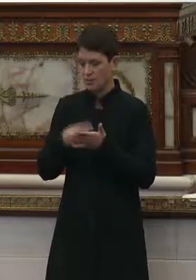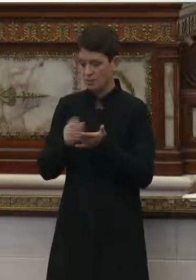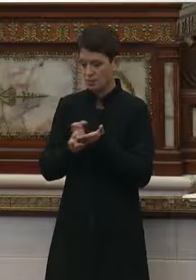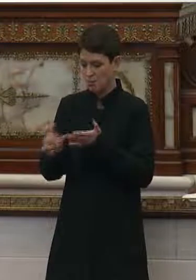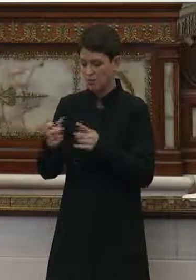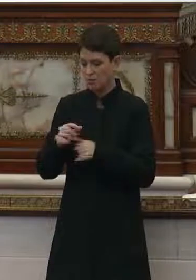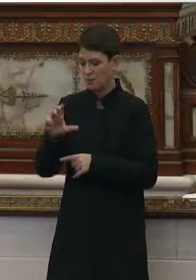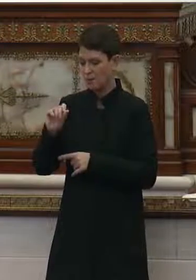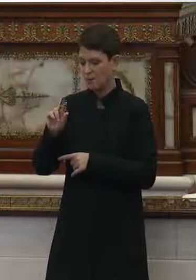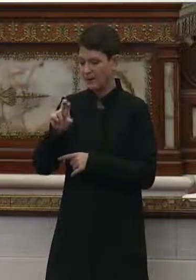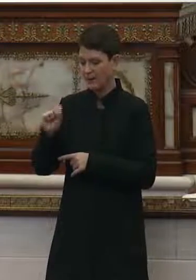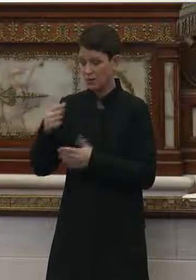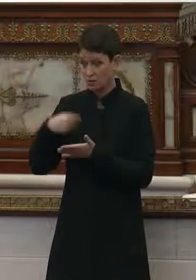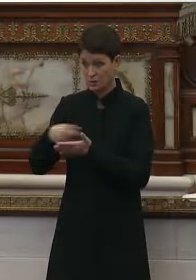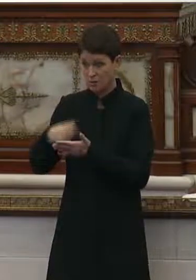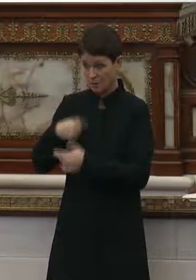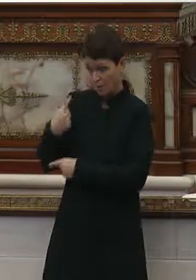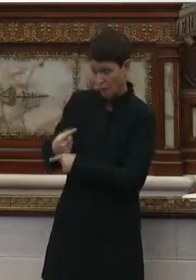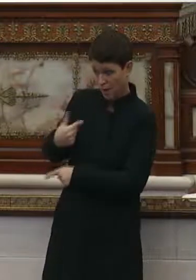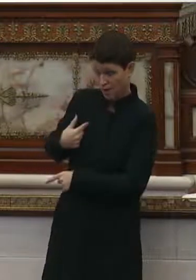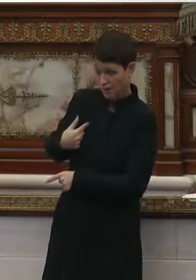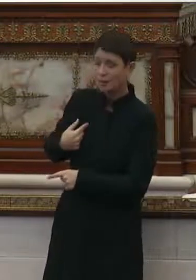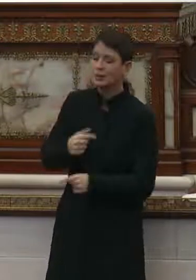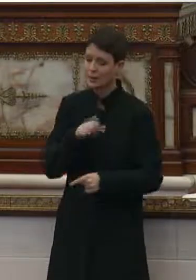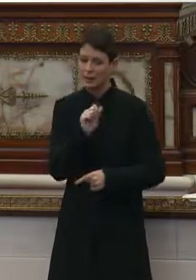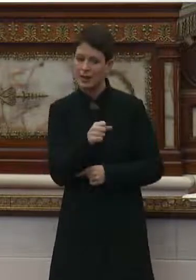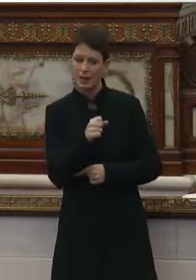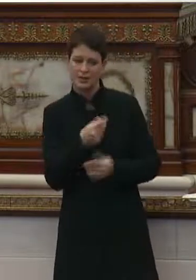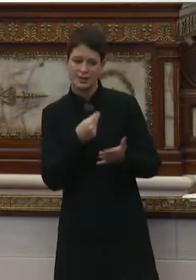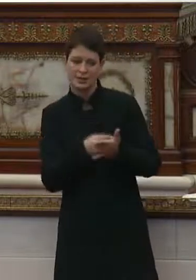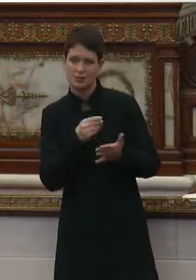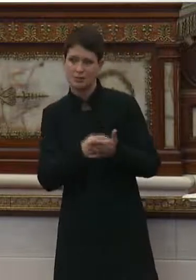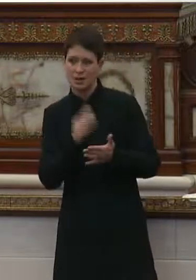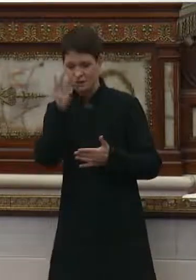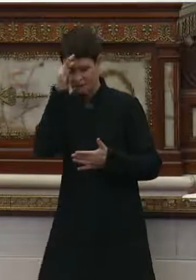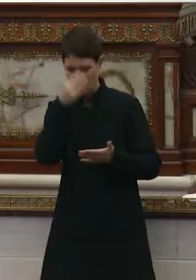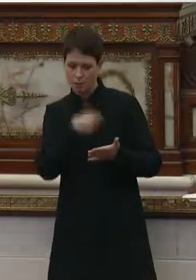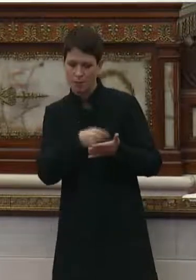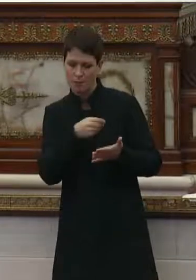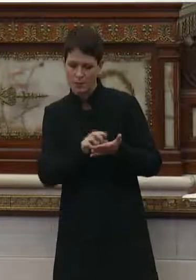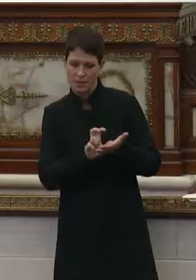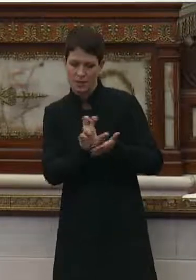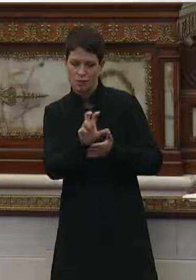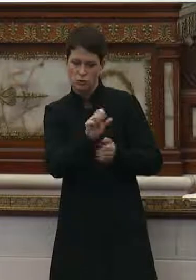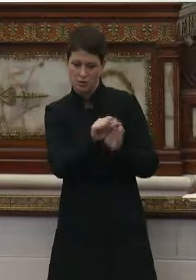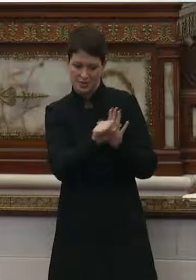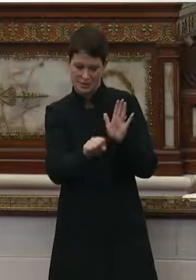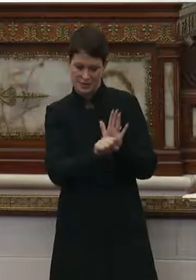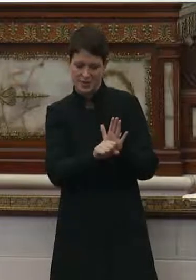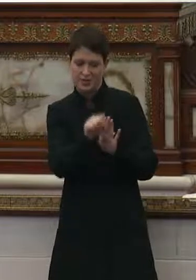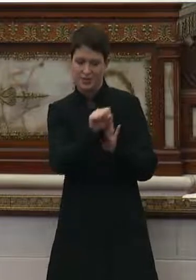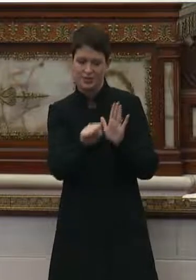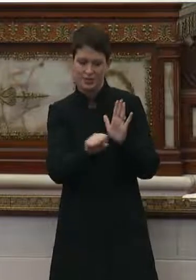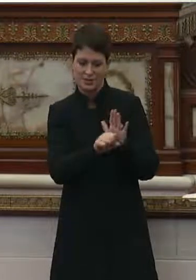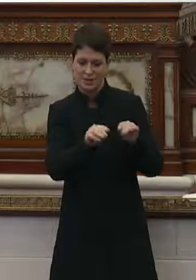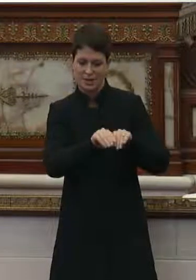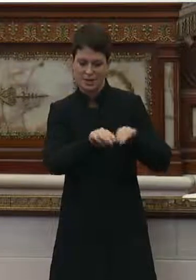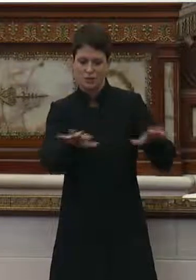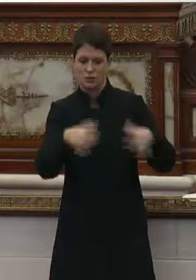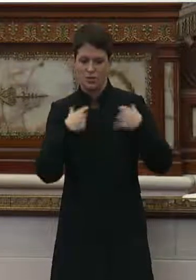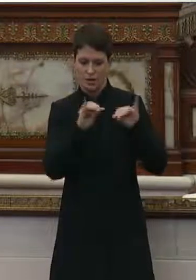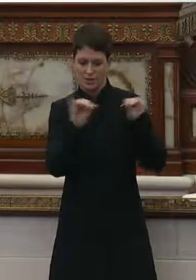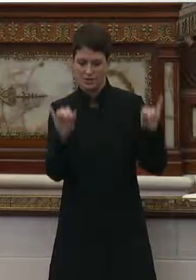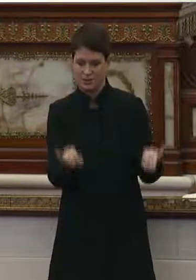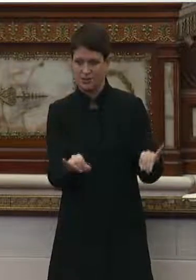it comes from CARES dollars. Is that correct? Yeah, it's funded federal dollars that go to the state and from the state to these health systems.